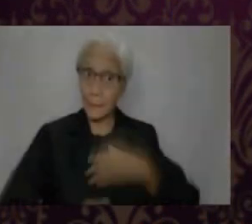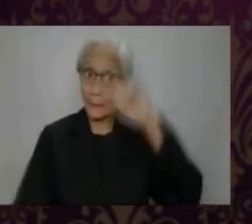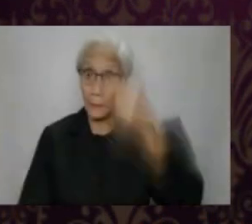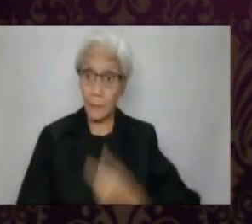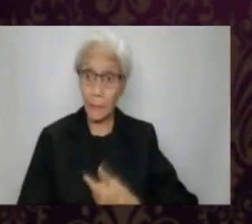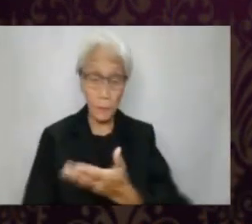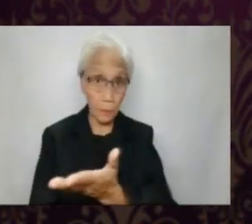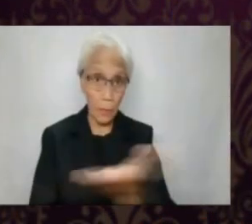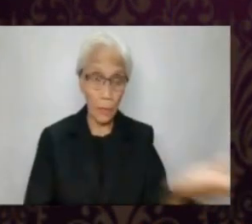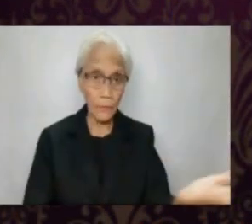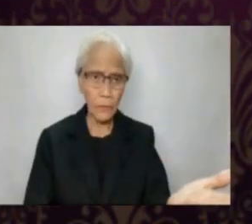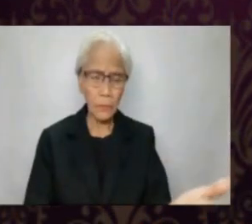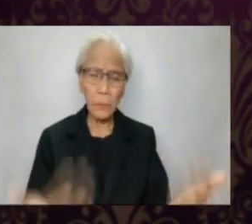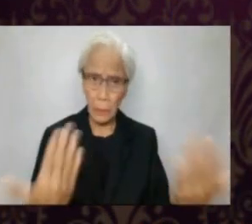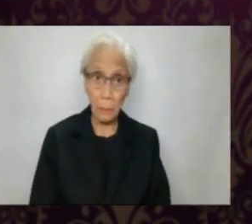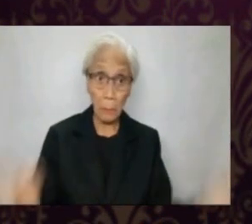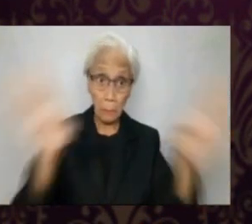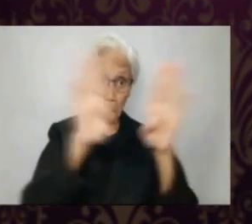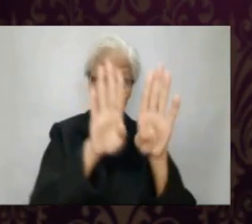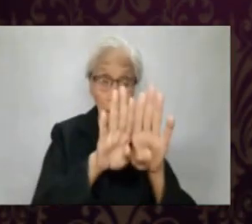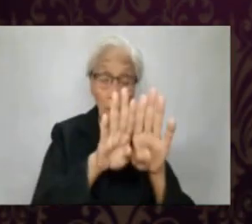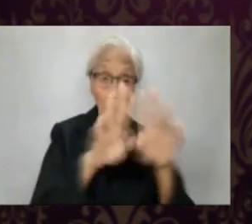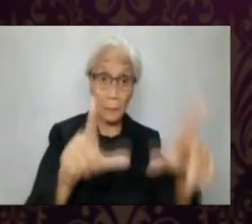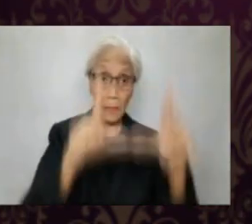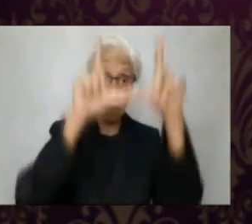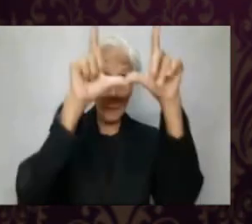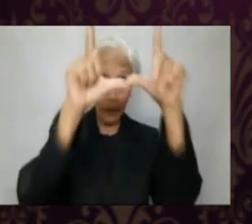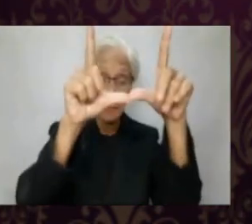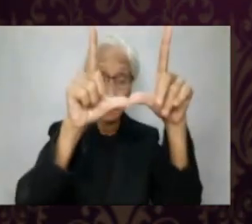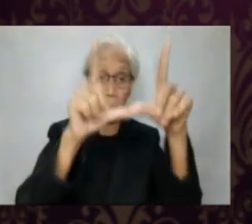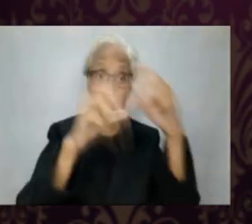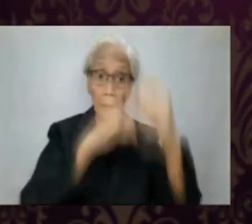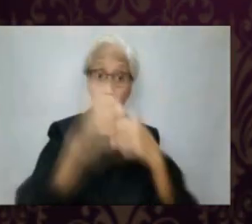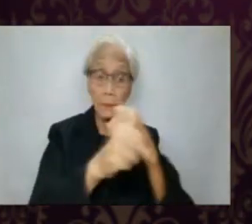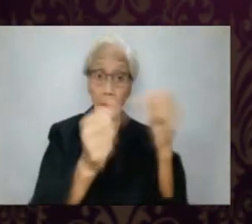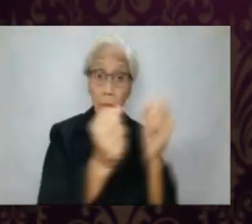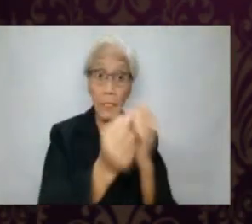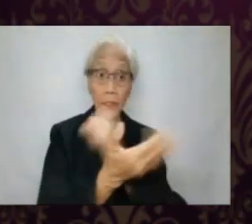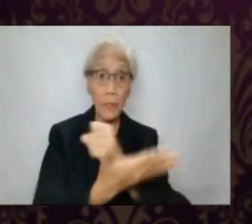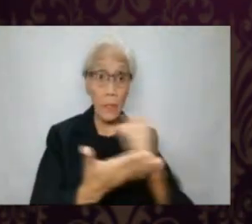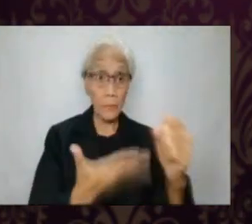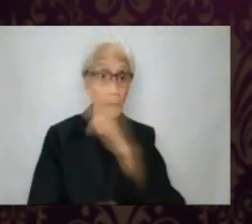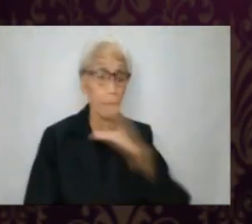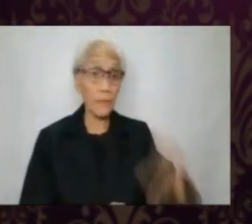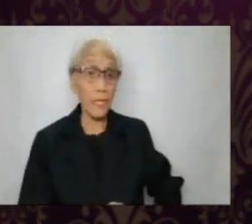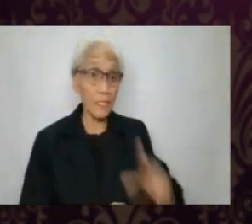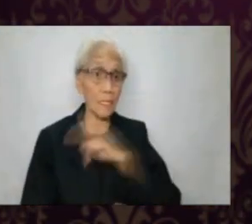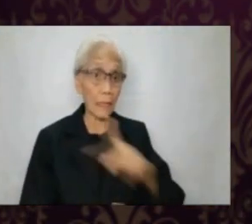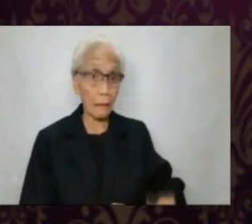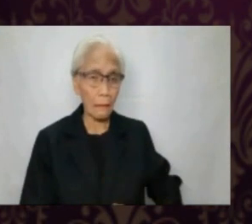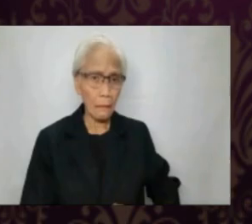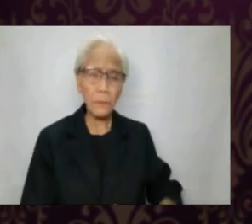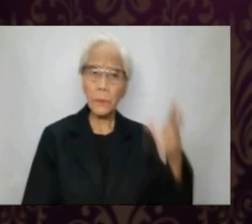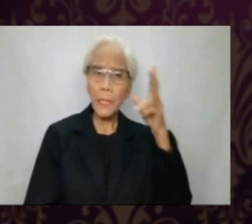Pleasant greetings to all of you. We have come to the closing of this liturgical year with the solemnity of Christ the